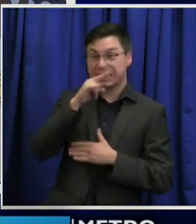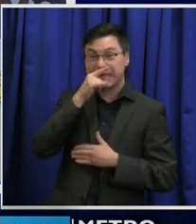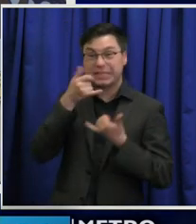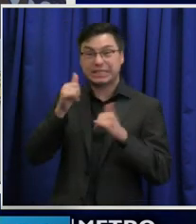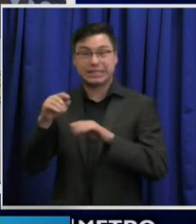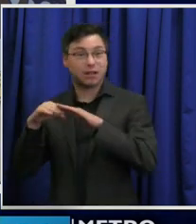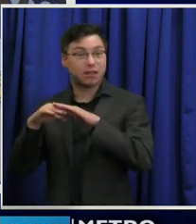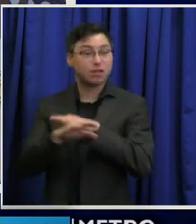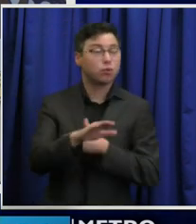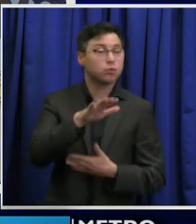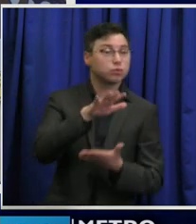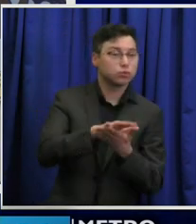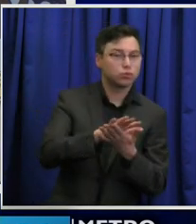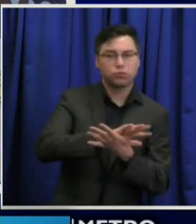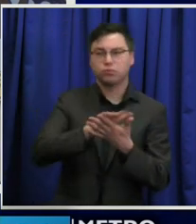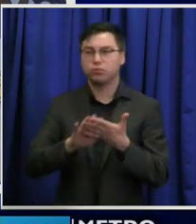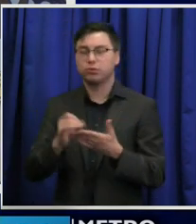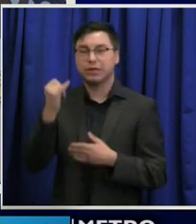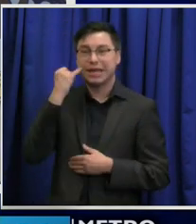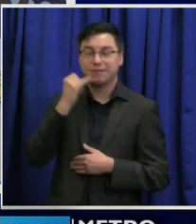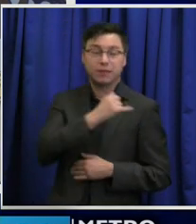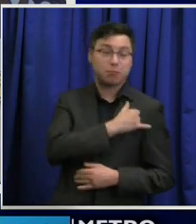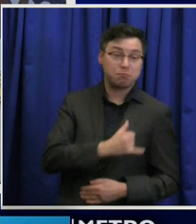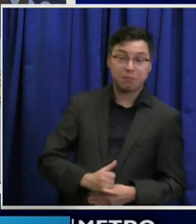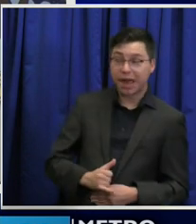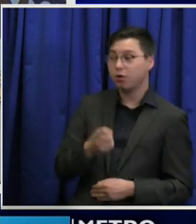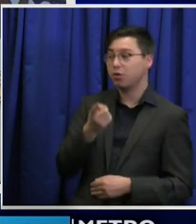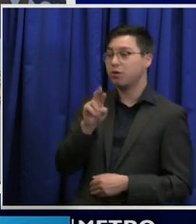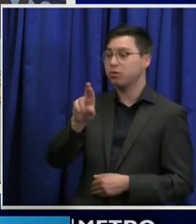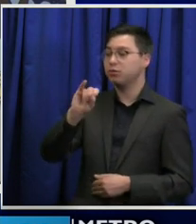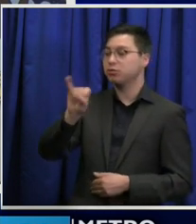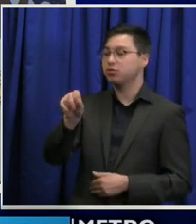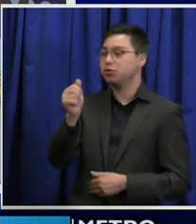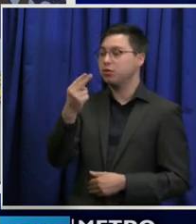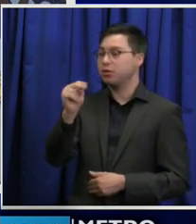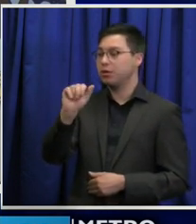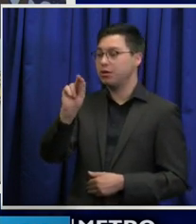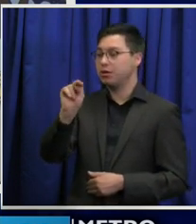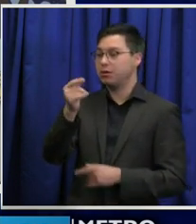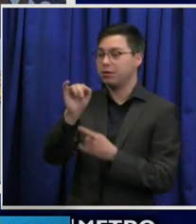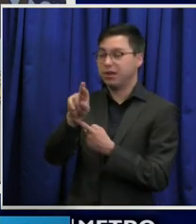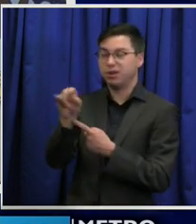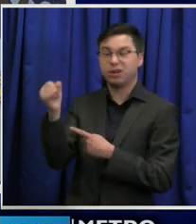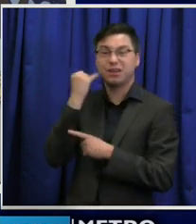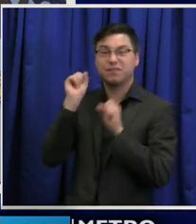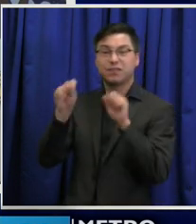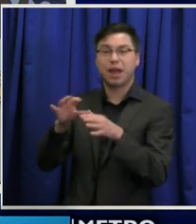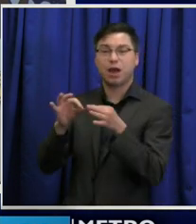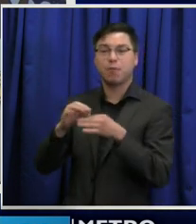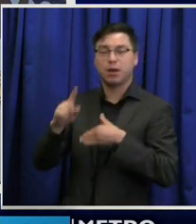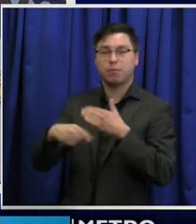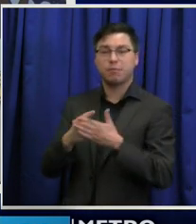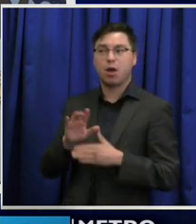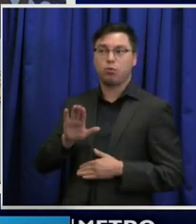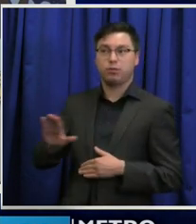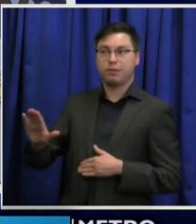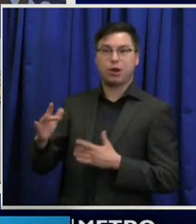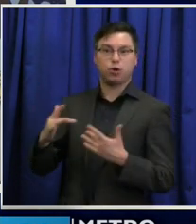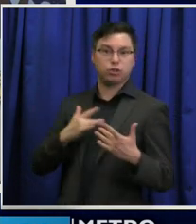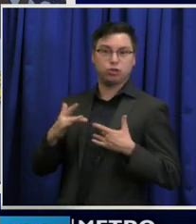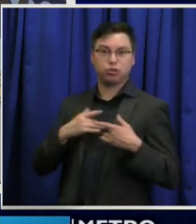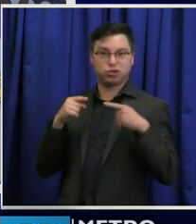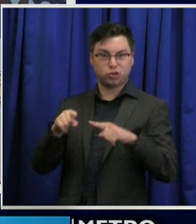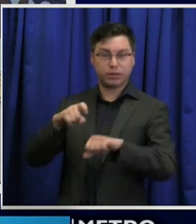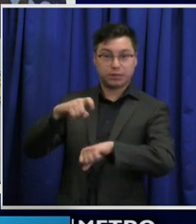the mayor Dr. Jahangir could give a response to them of their concerns right now during this time. And Dr. Jahangir, another